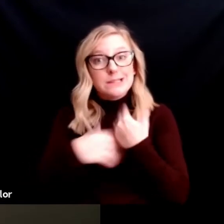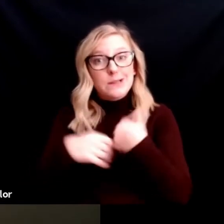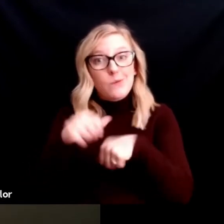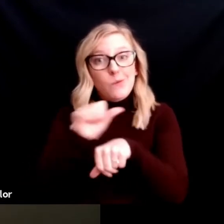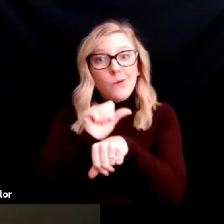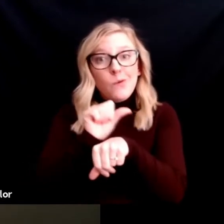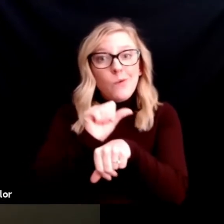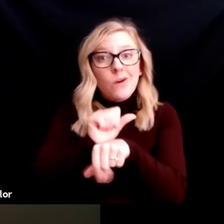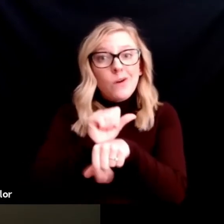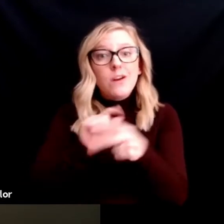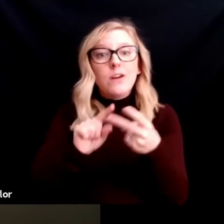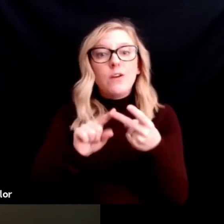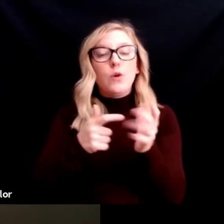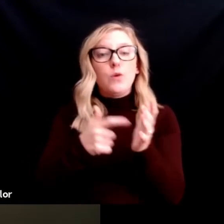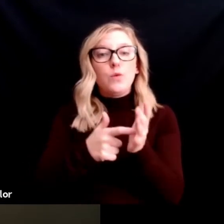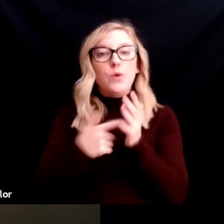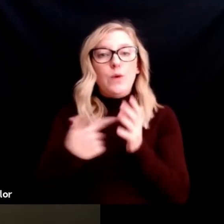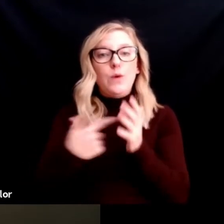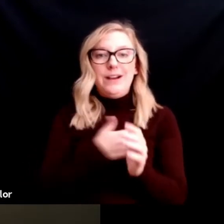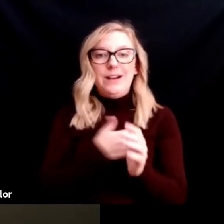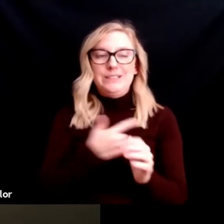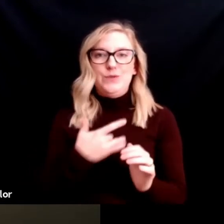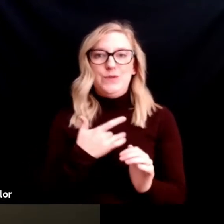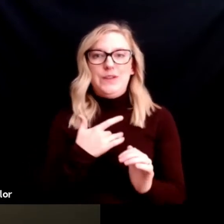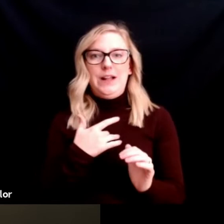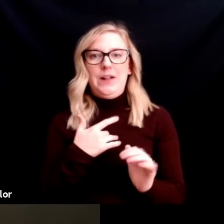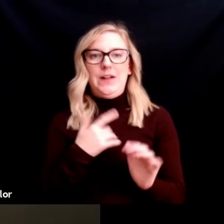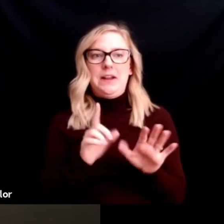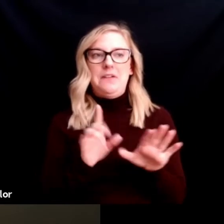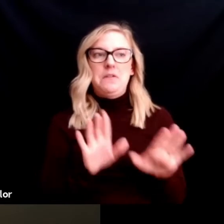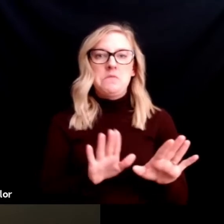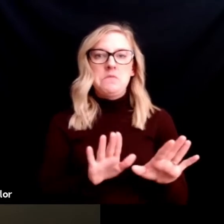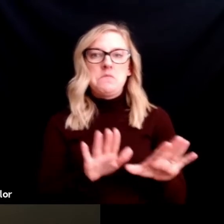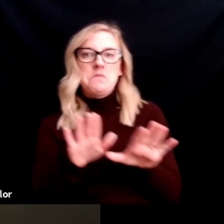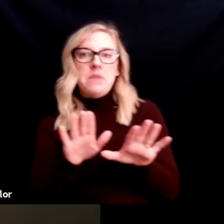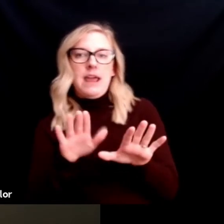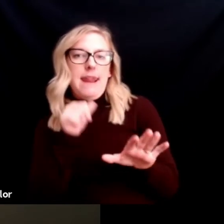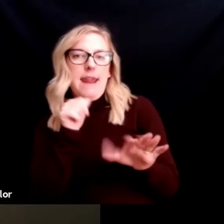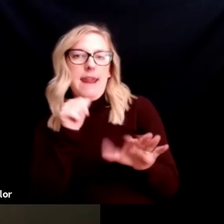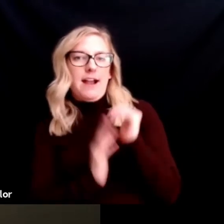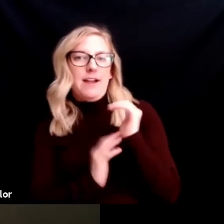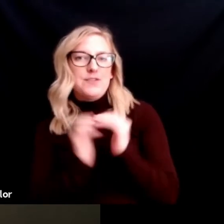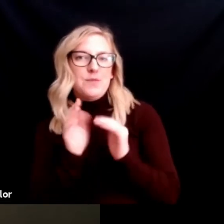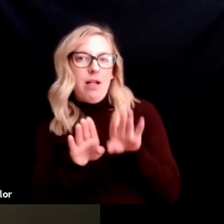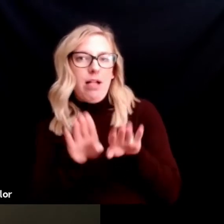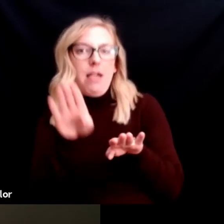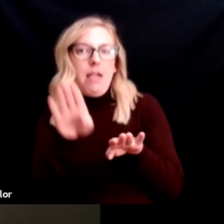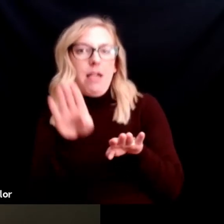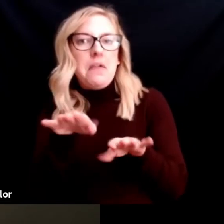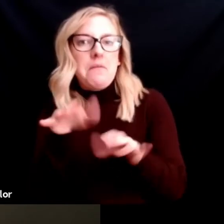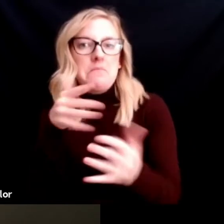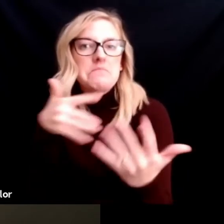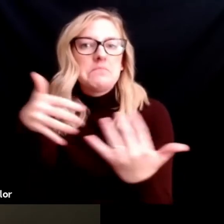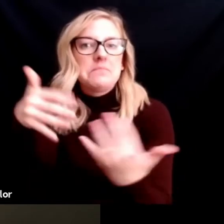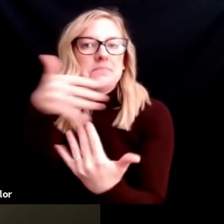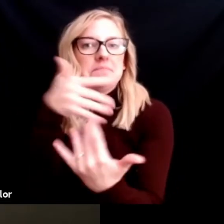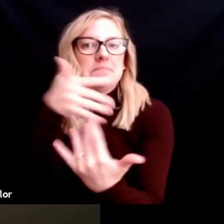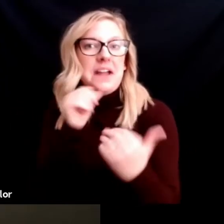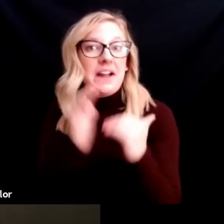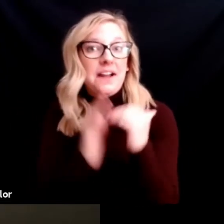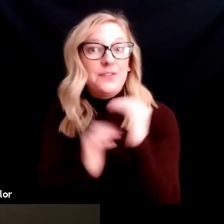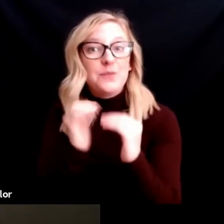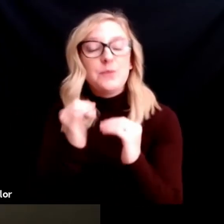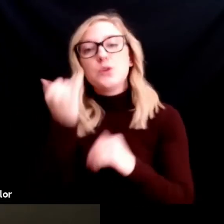require us to step outside of our comfort zone at times. So, when establishing these new relationships,